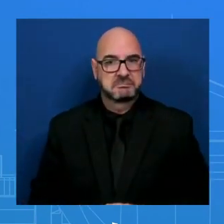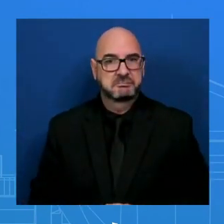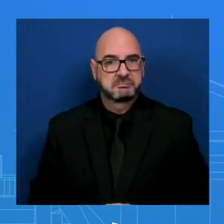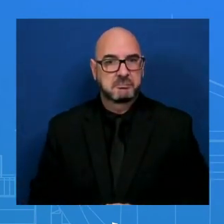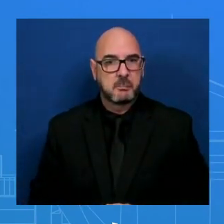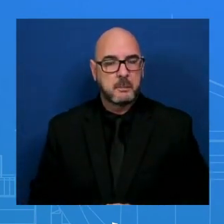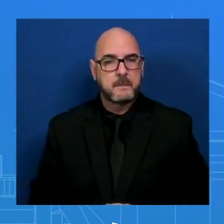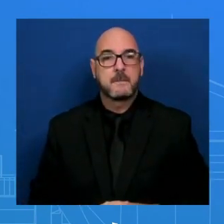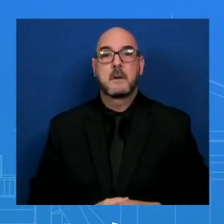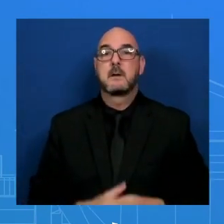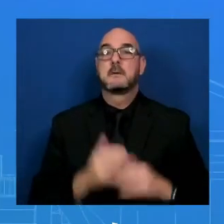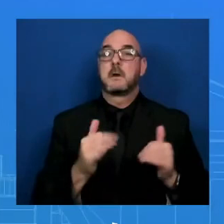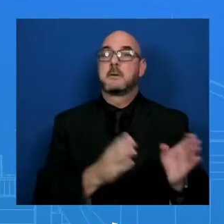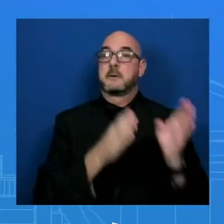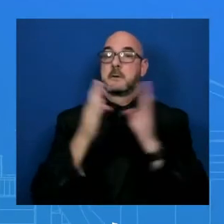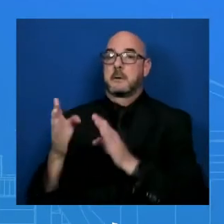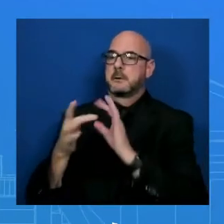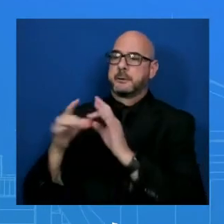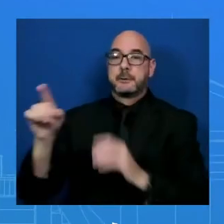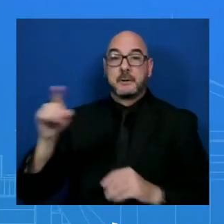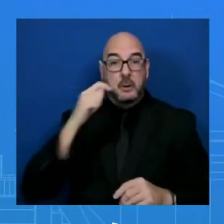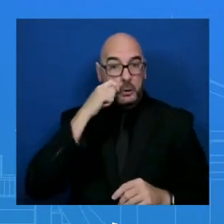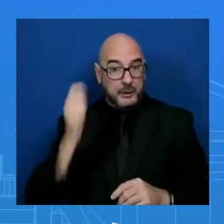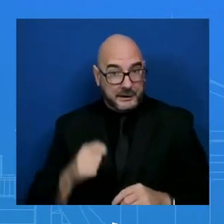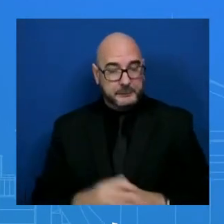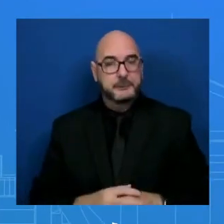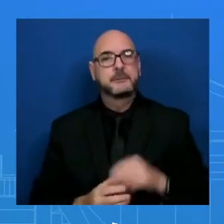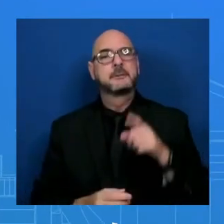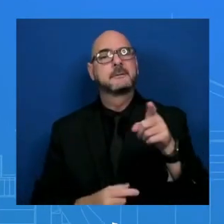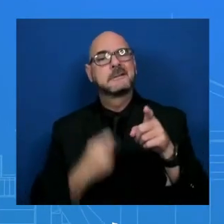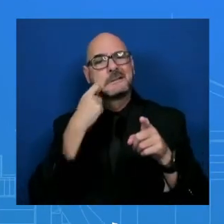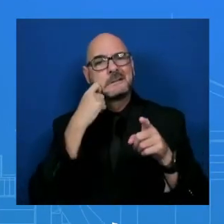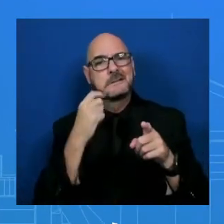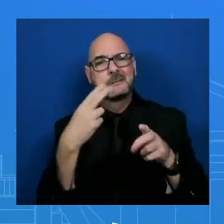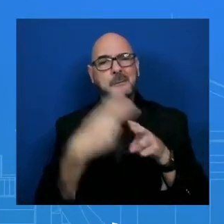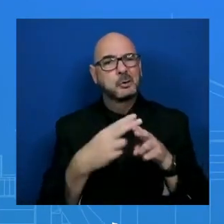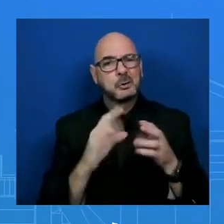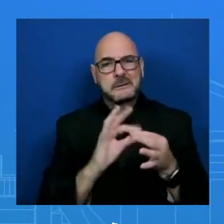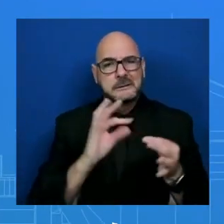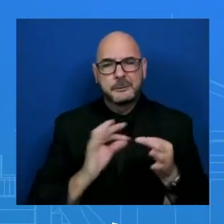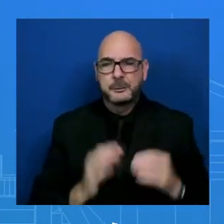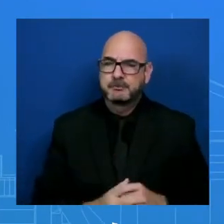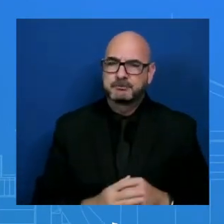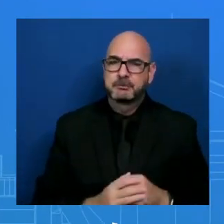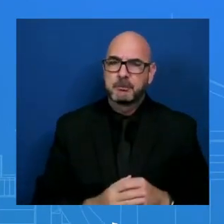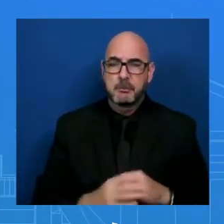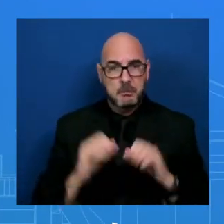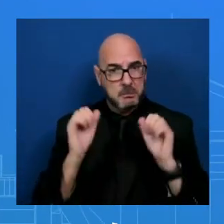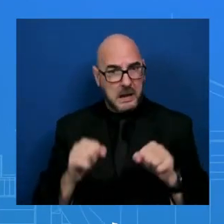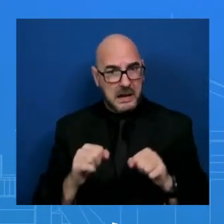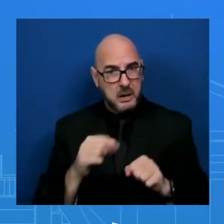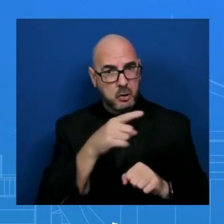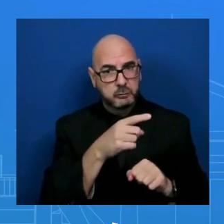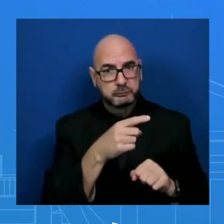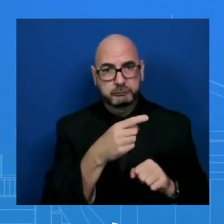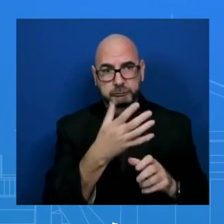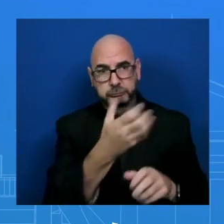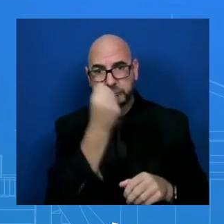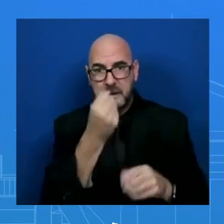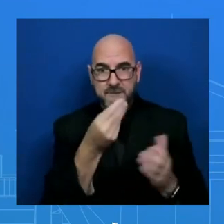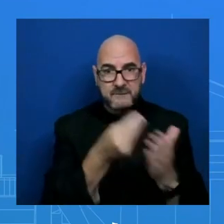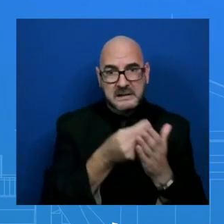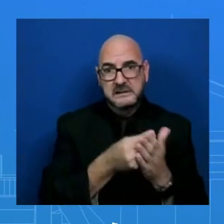And you said that you believe that you'll be able to secure the necessary funding. I was hoping you could talk a little bit about why you believe that and whether it's getting